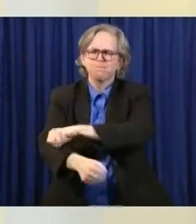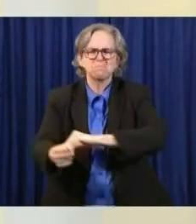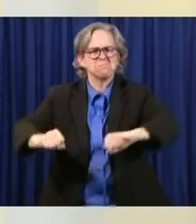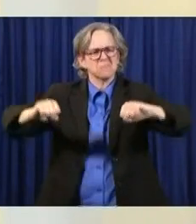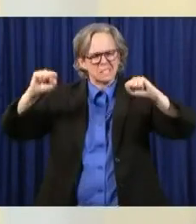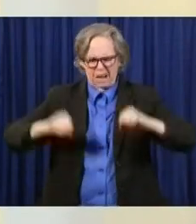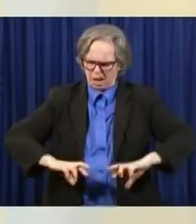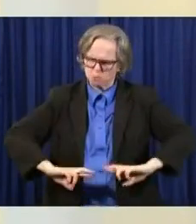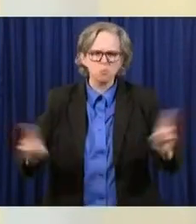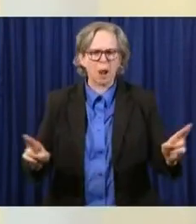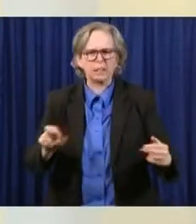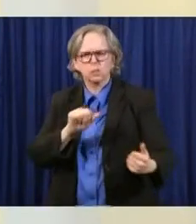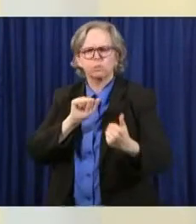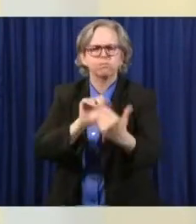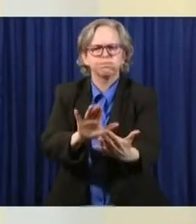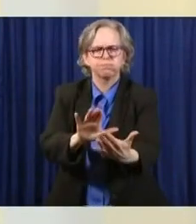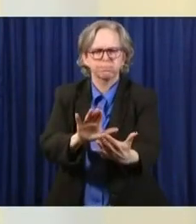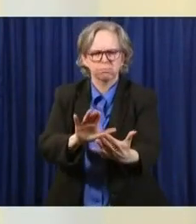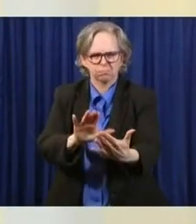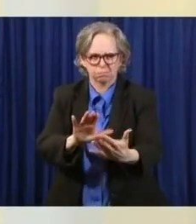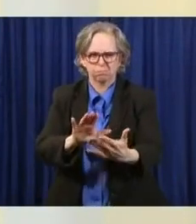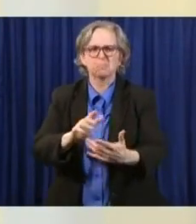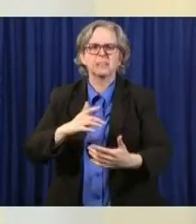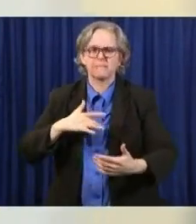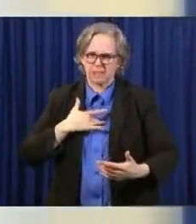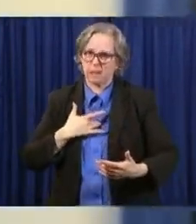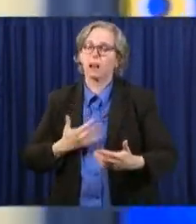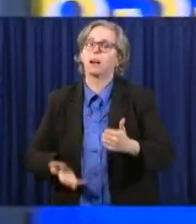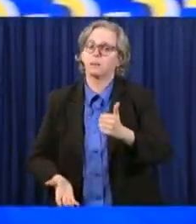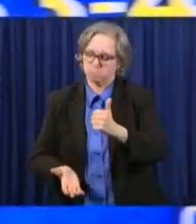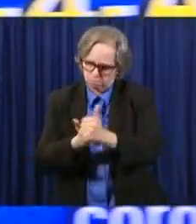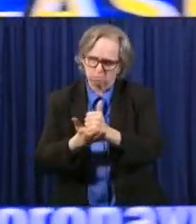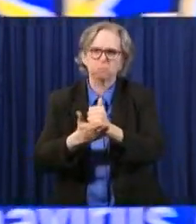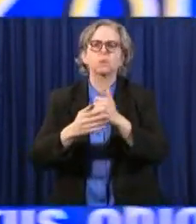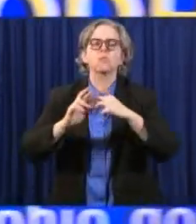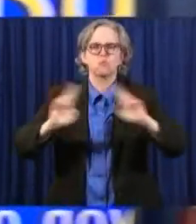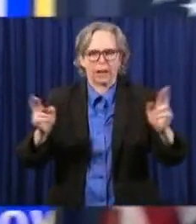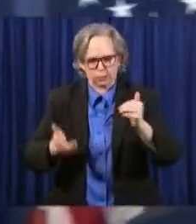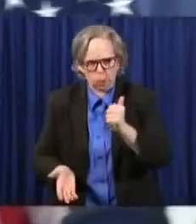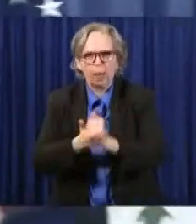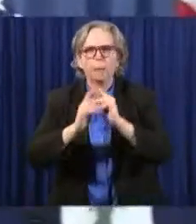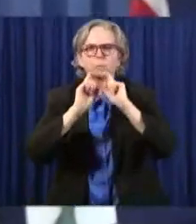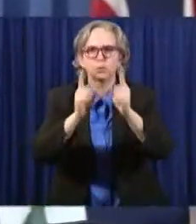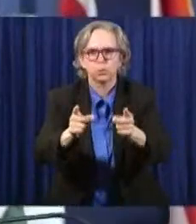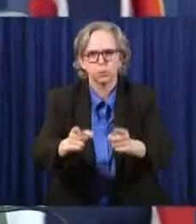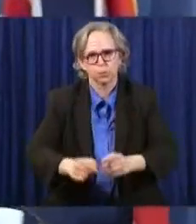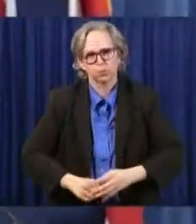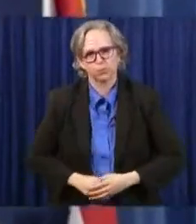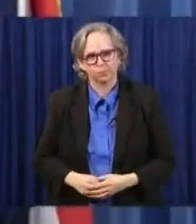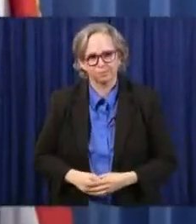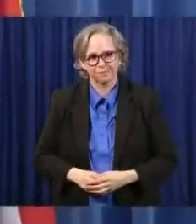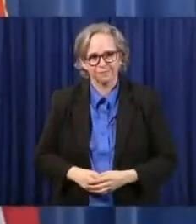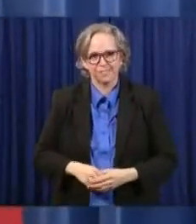So please know they're there. Thank you. Dr. Acton, thank you very much. Questions?